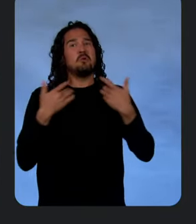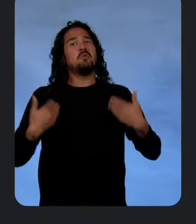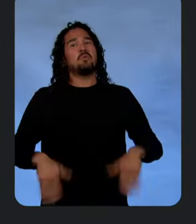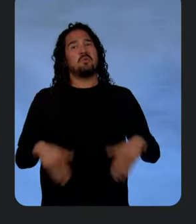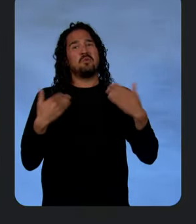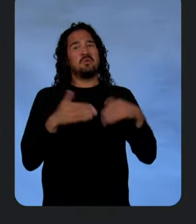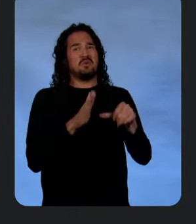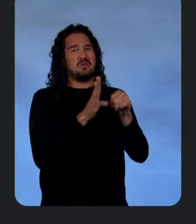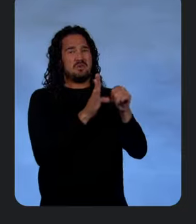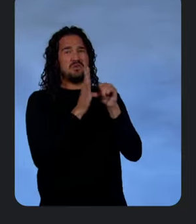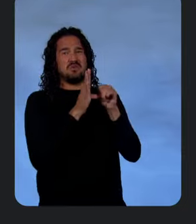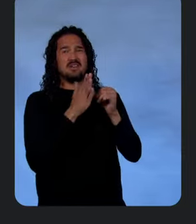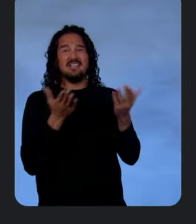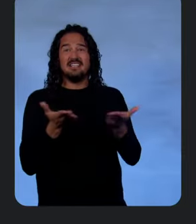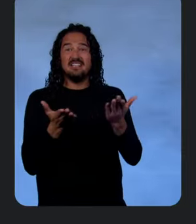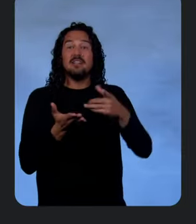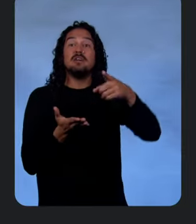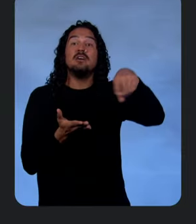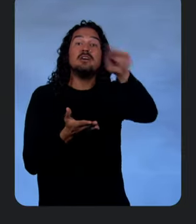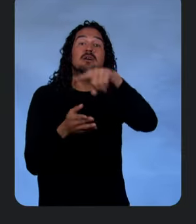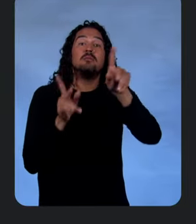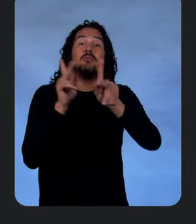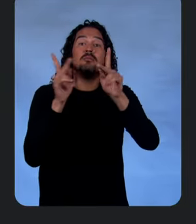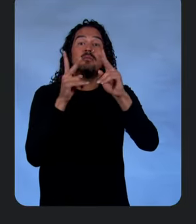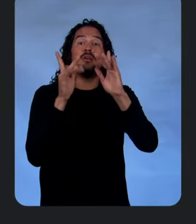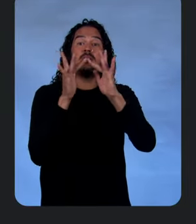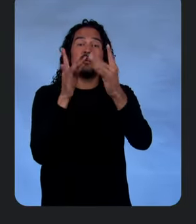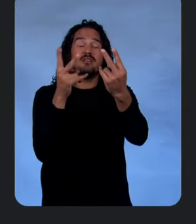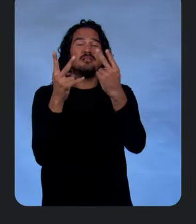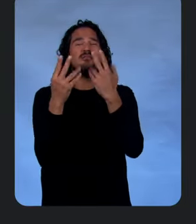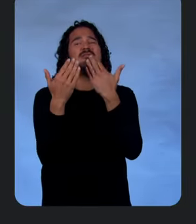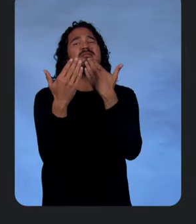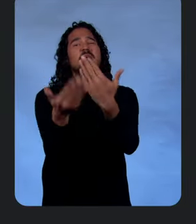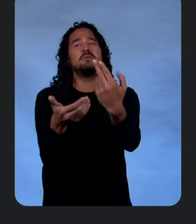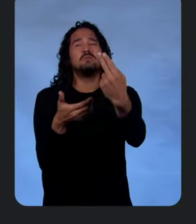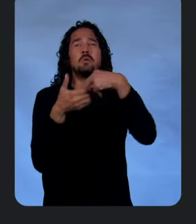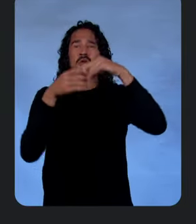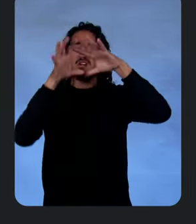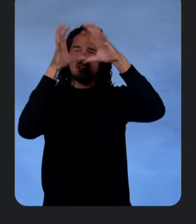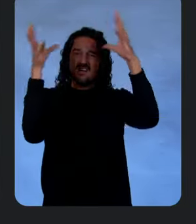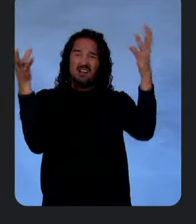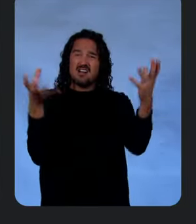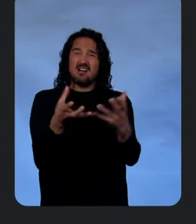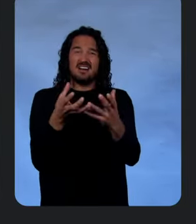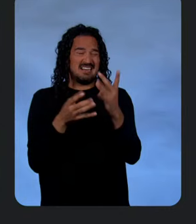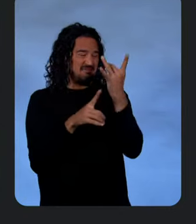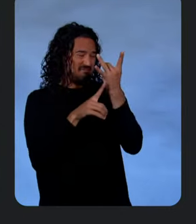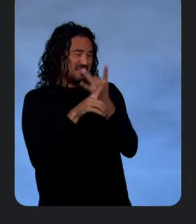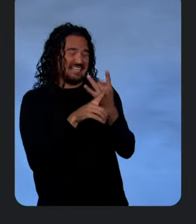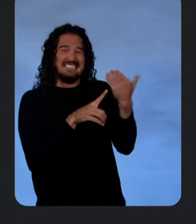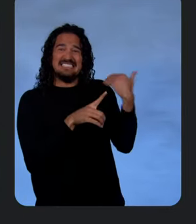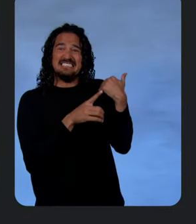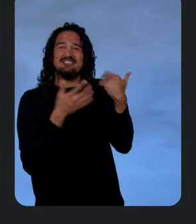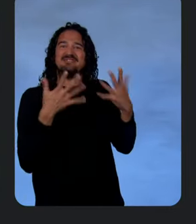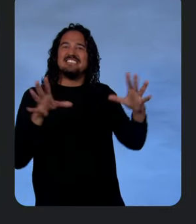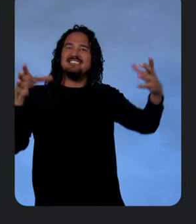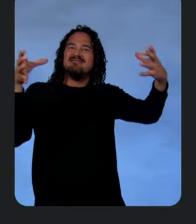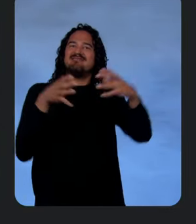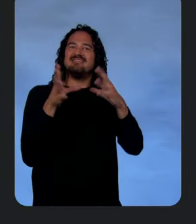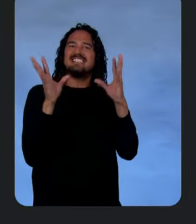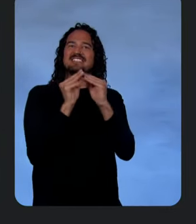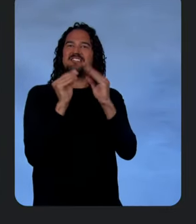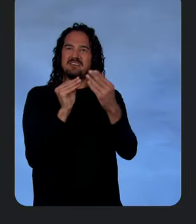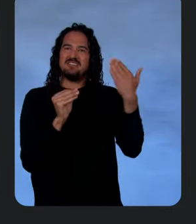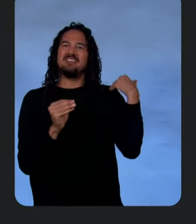And all of you joining online, thank you so much for calling in. So look, just eight months ago, thousands of you joined us in San Francisco for our previous